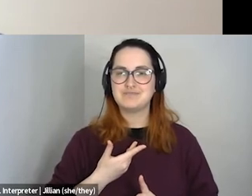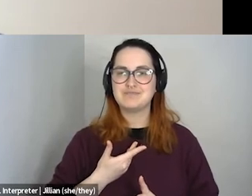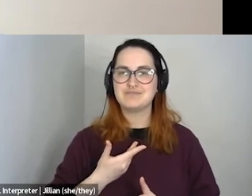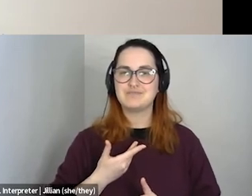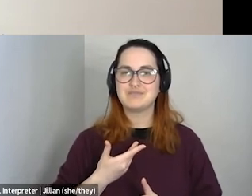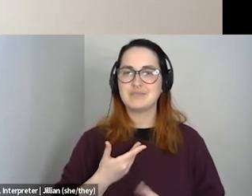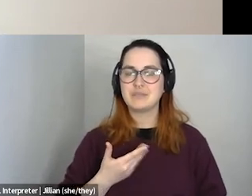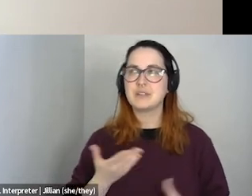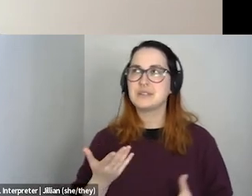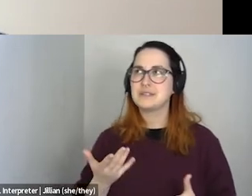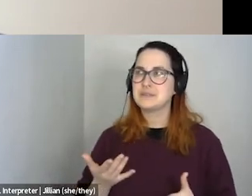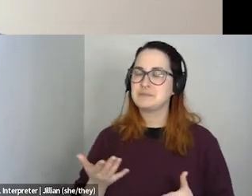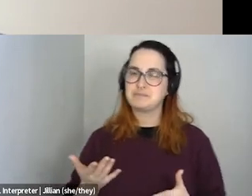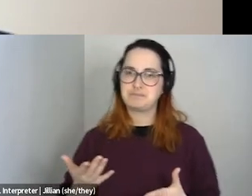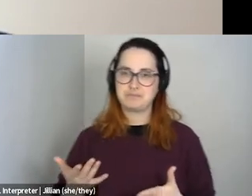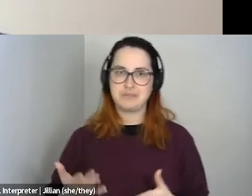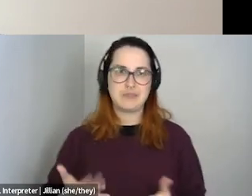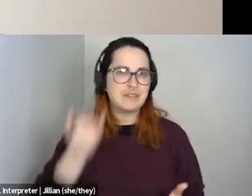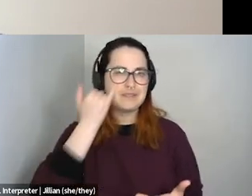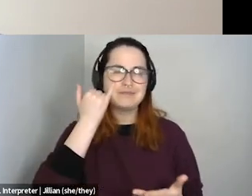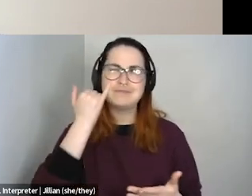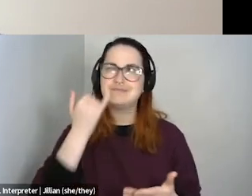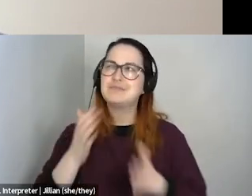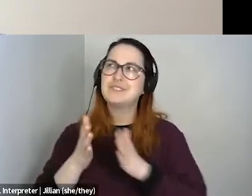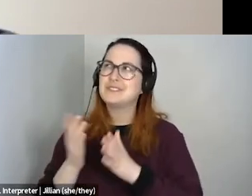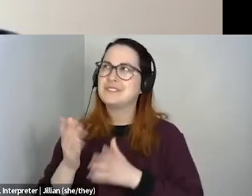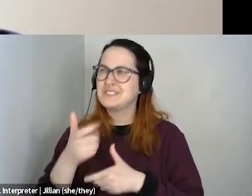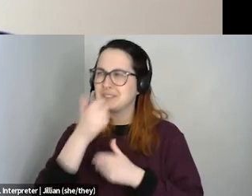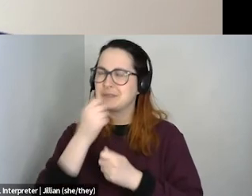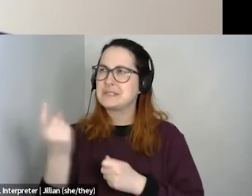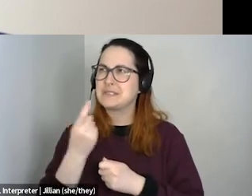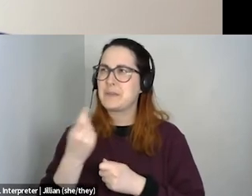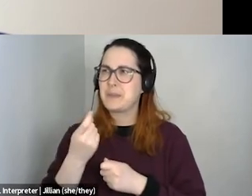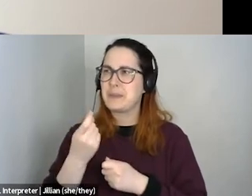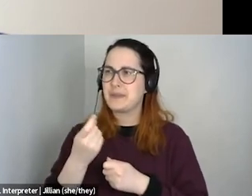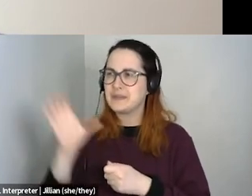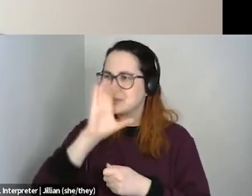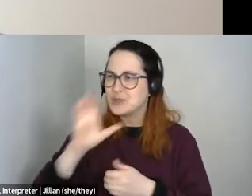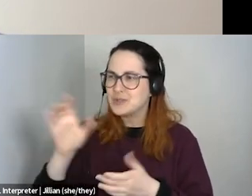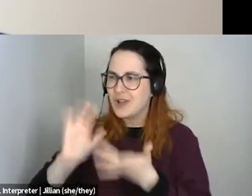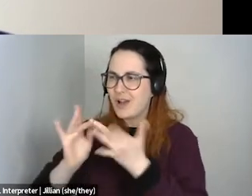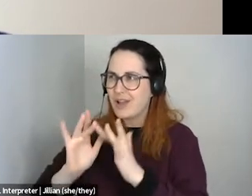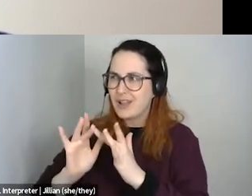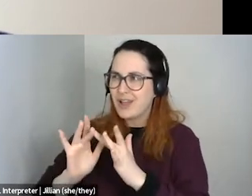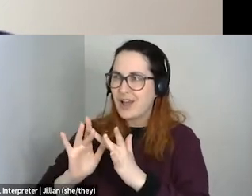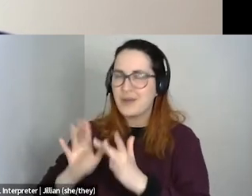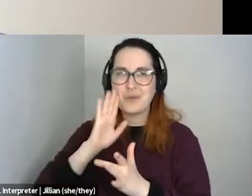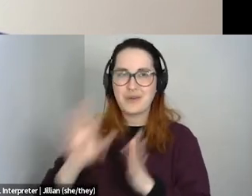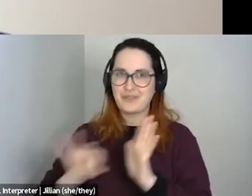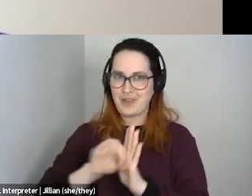interested in something, you go on the internet type in, you're going to find other people who are interested in that thing, right? Like